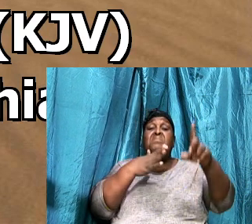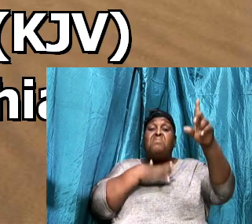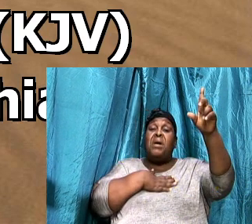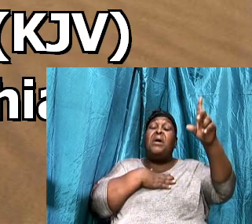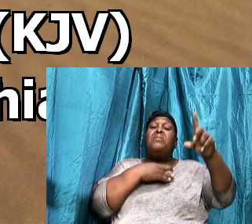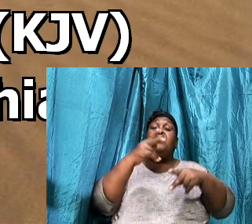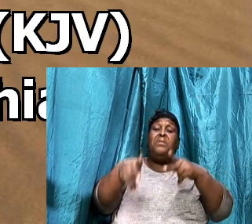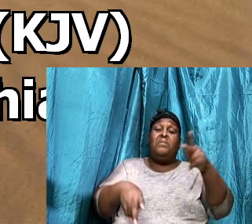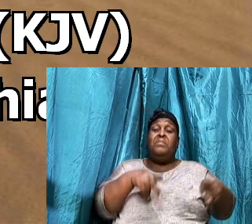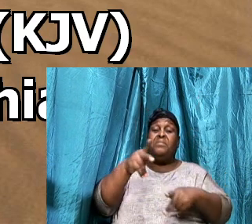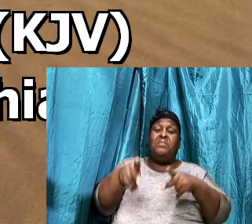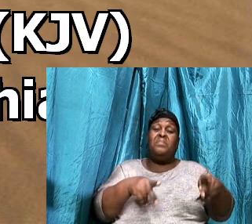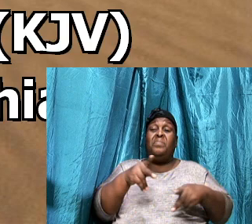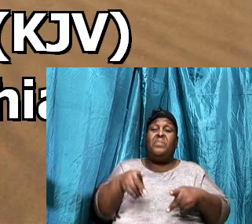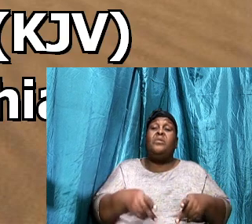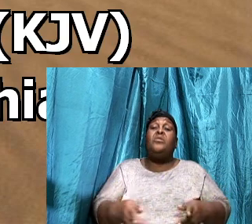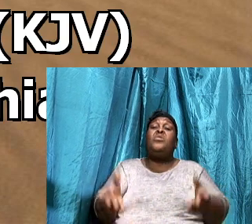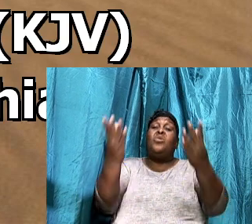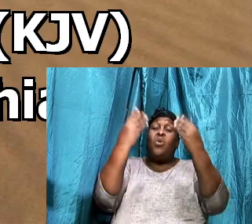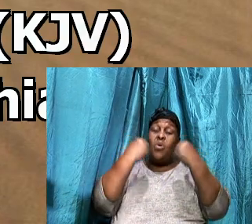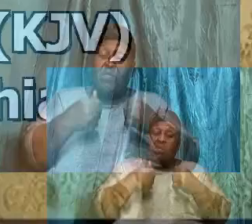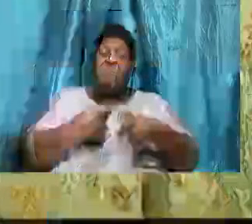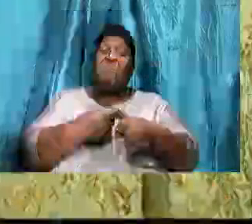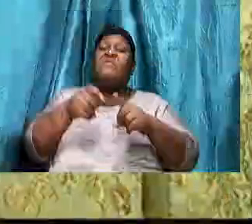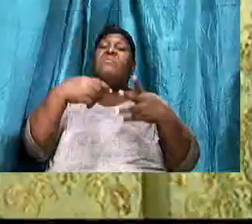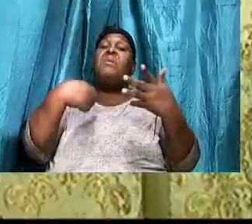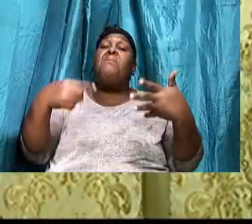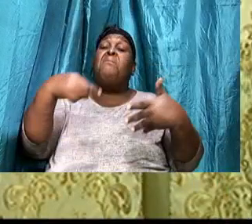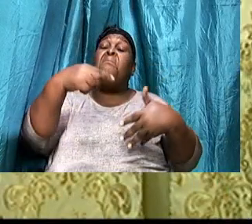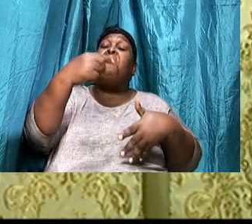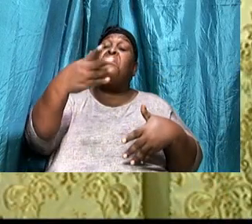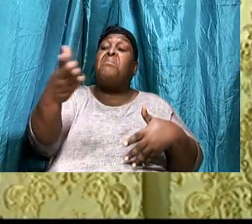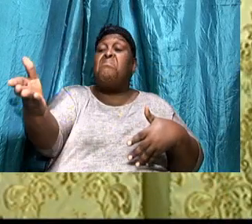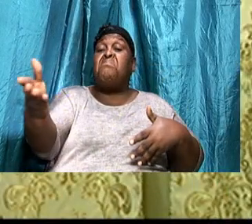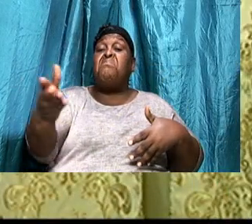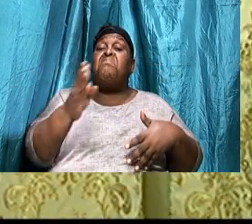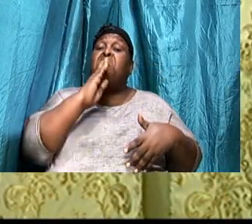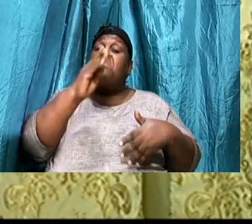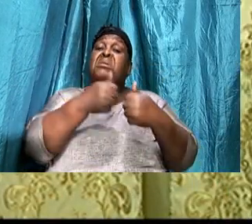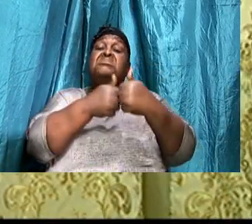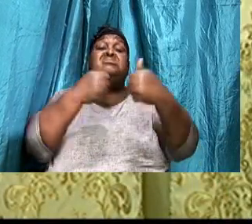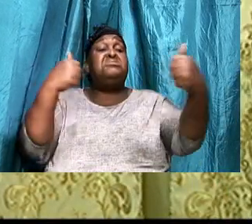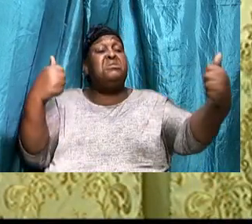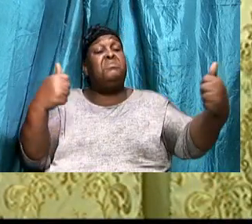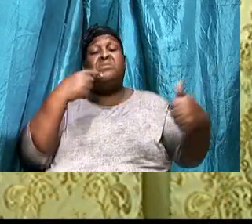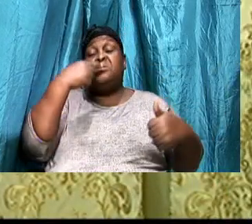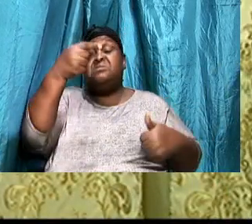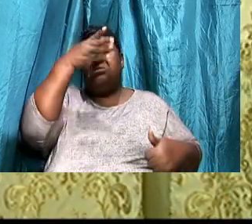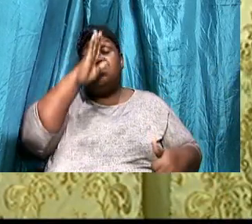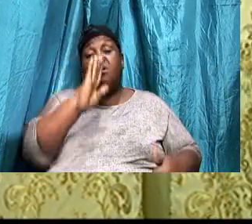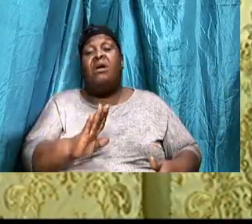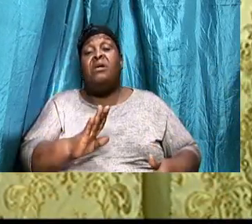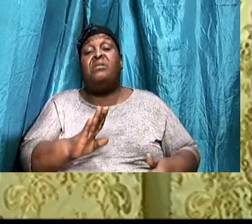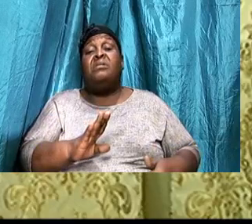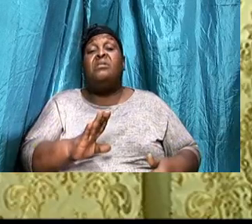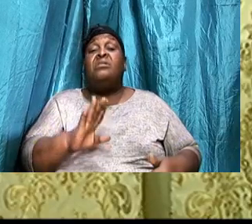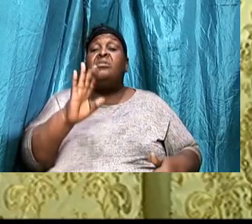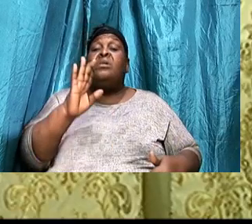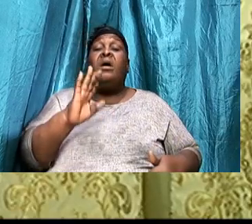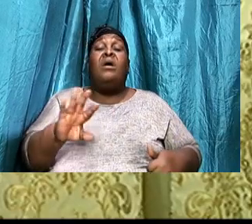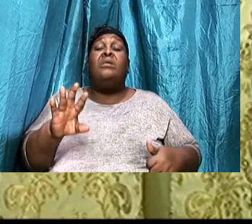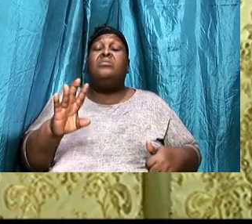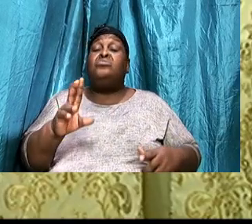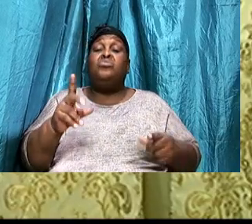Wherefore, Come out from among them, And be ye separate, Sait the Lord, And touch not the